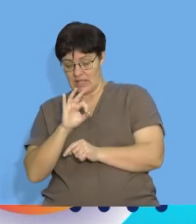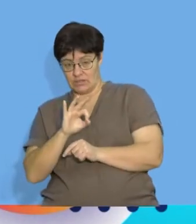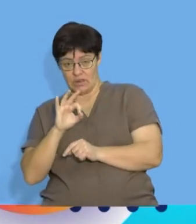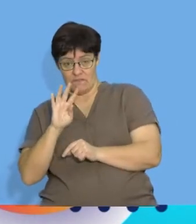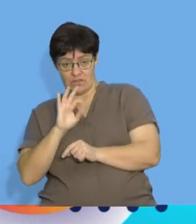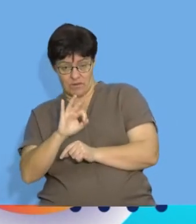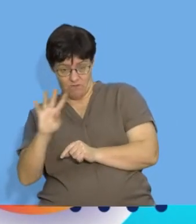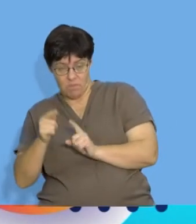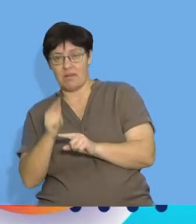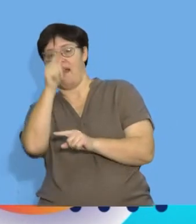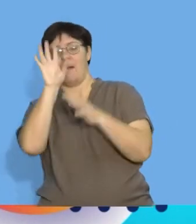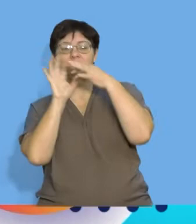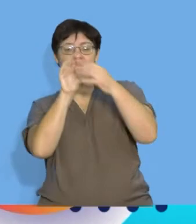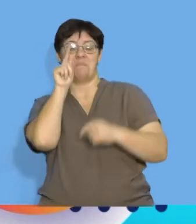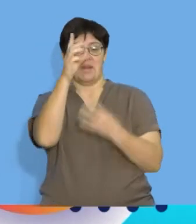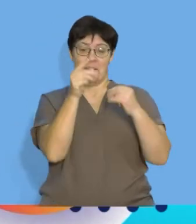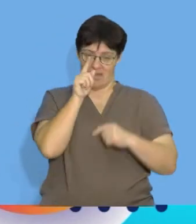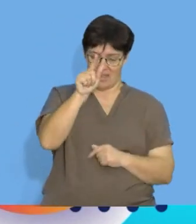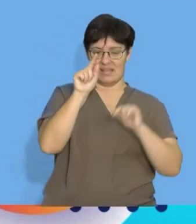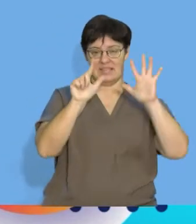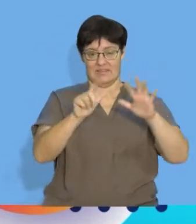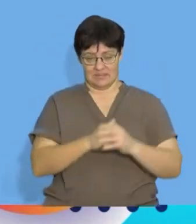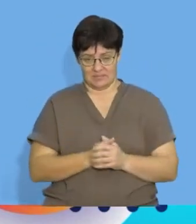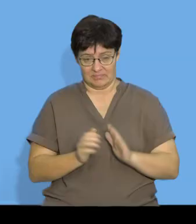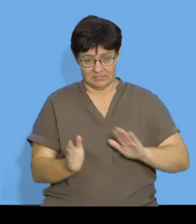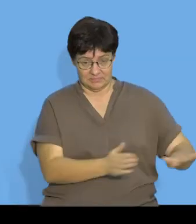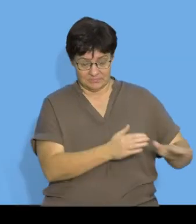to you. So let's have a look at the next slide.